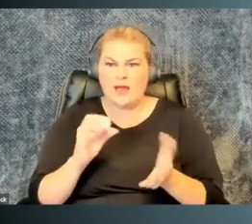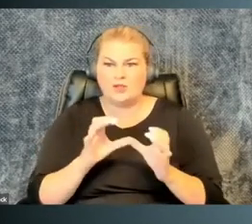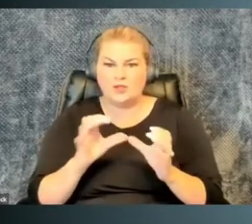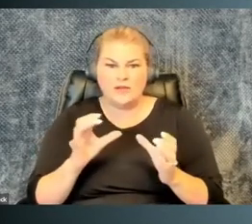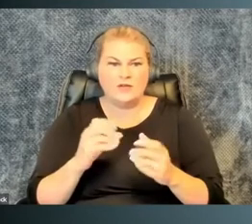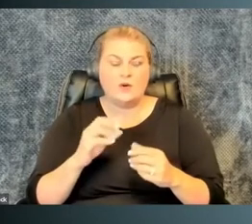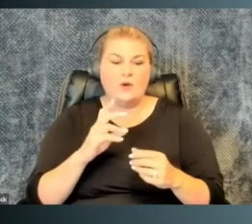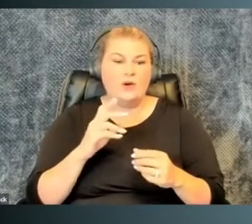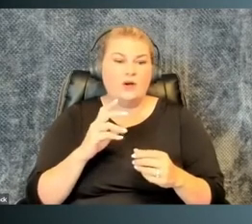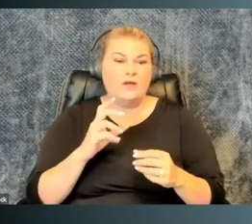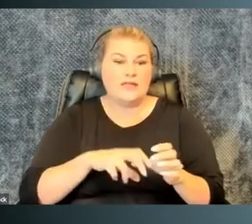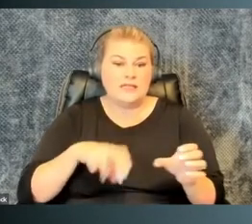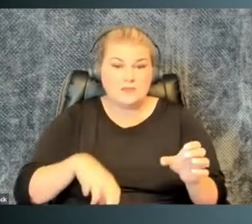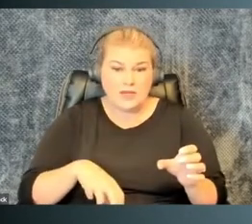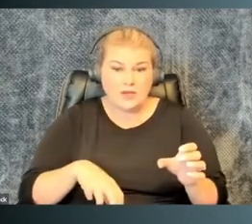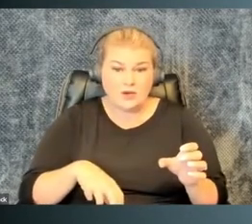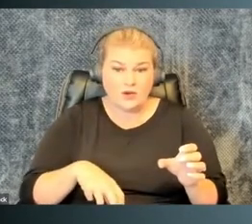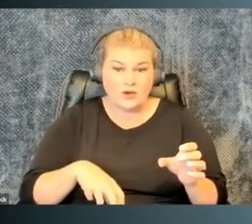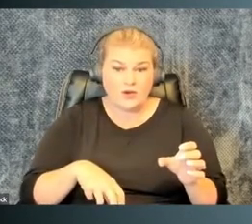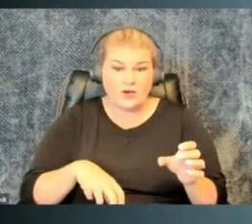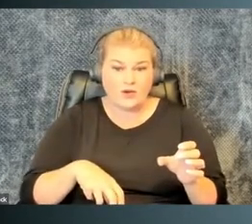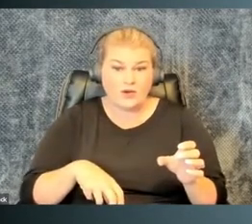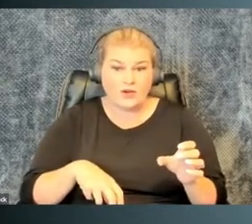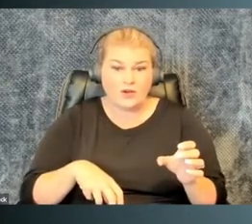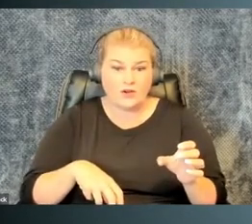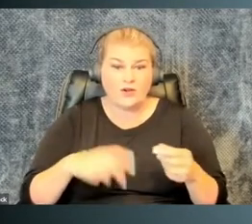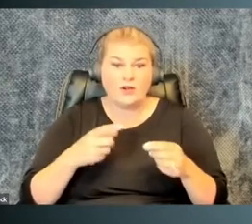And then when people leave, drop out.